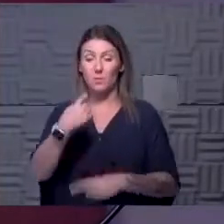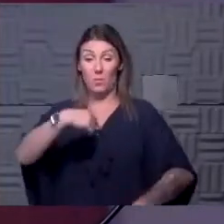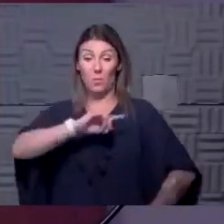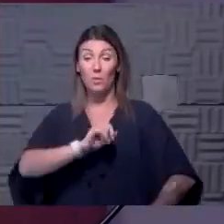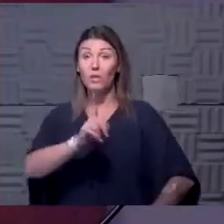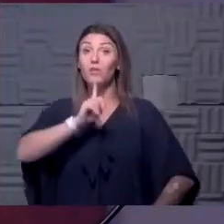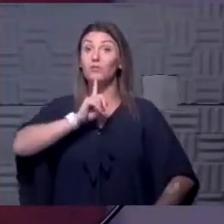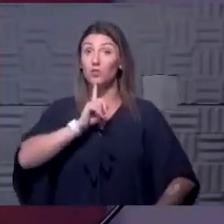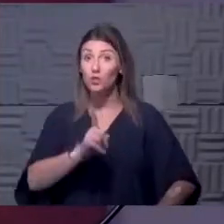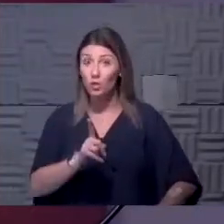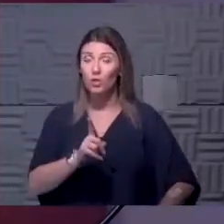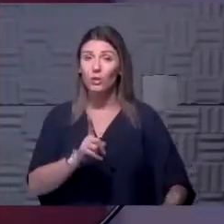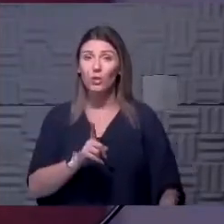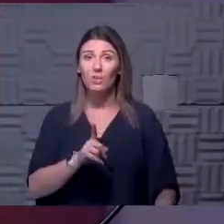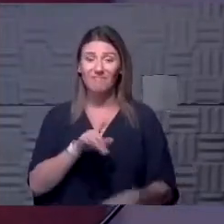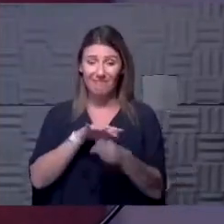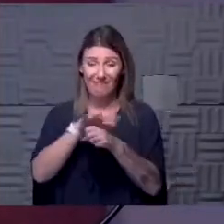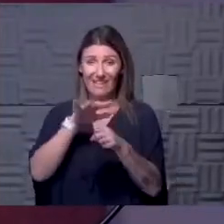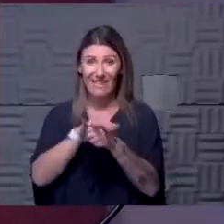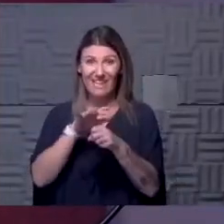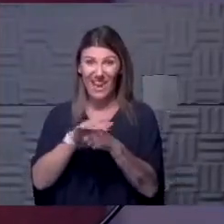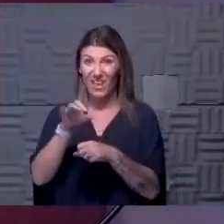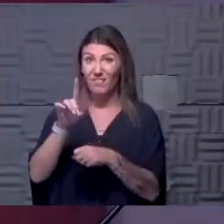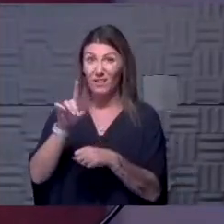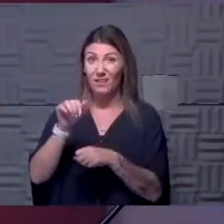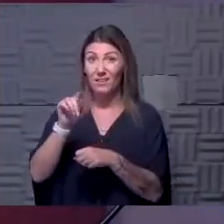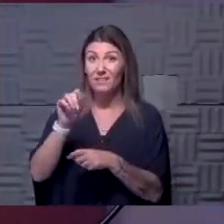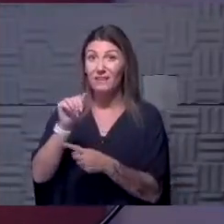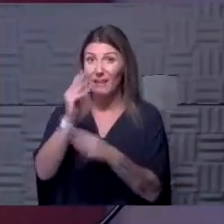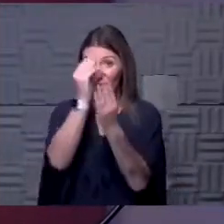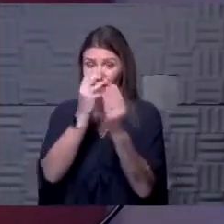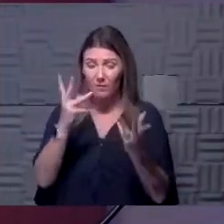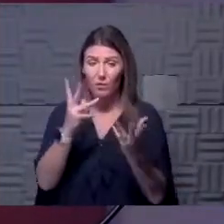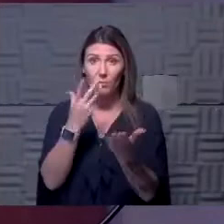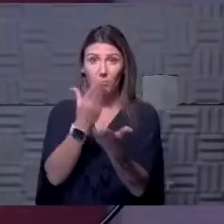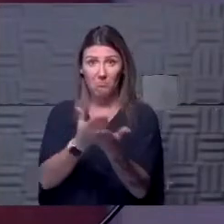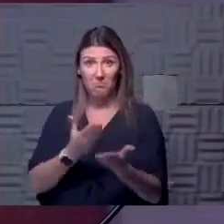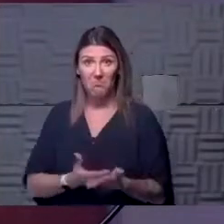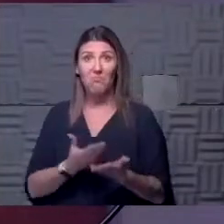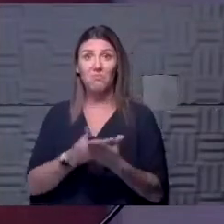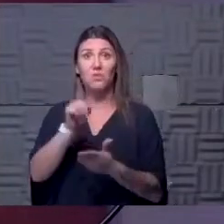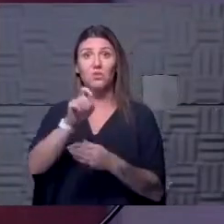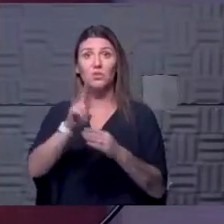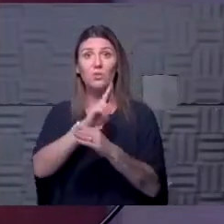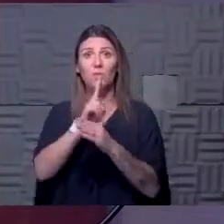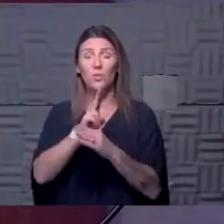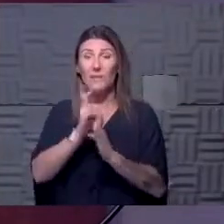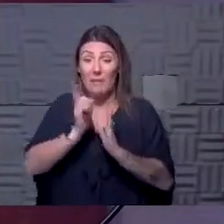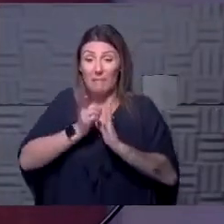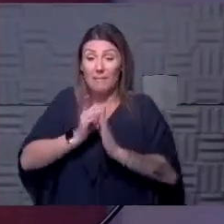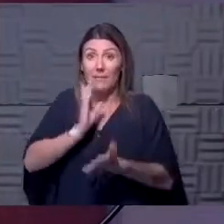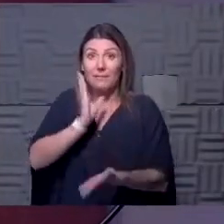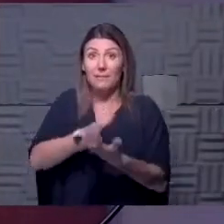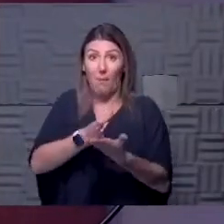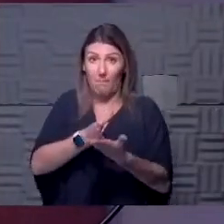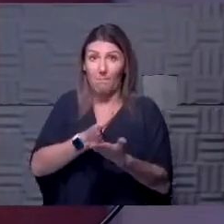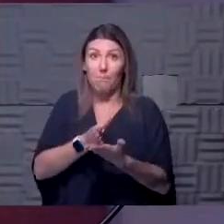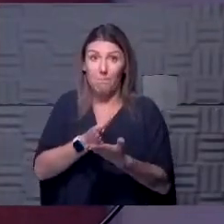this is, we have enough data to say for sure we should use this, knowing that the second that we stop